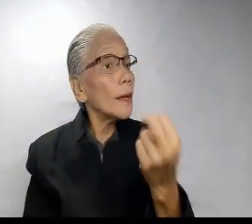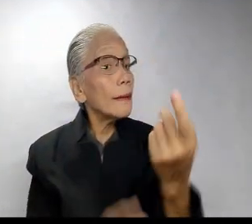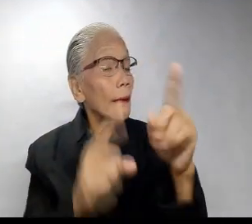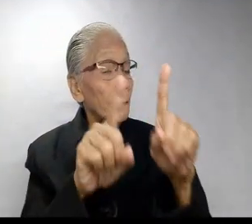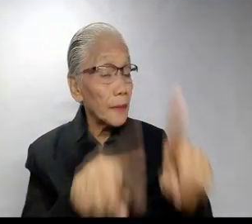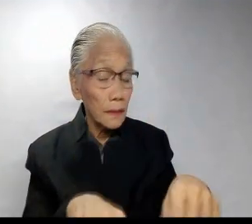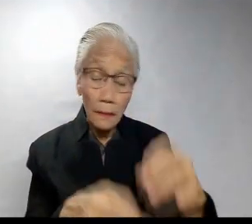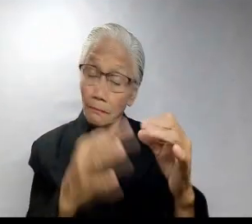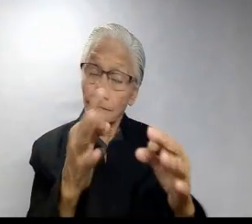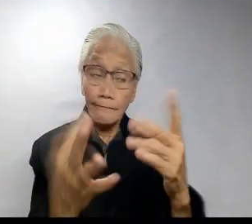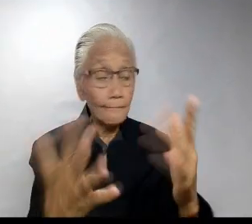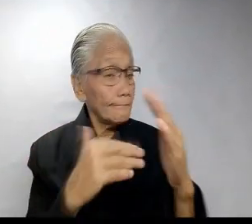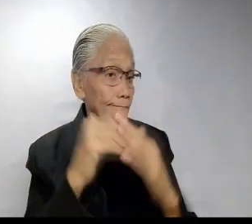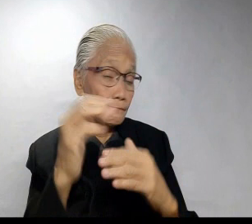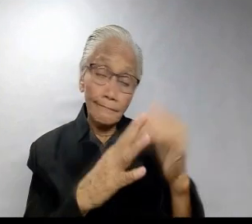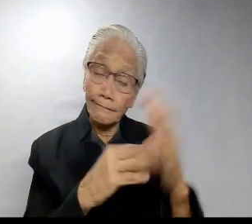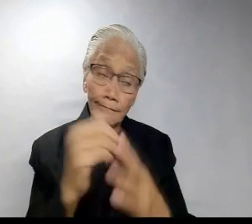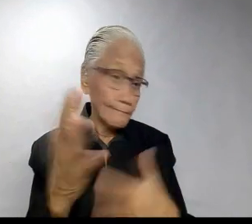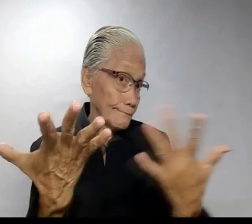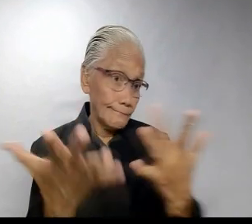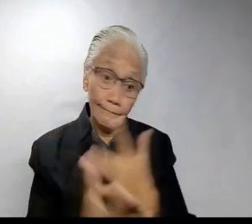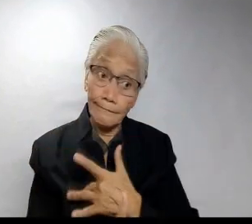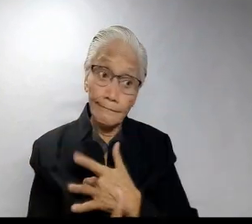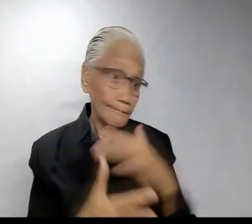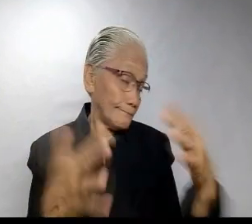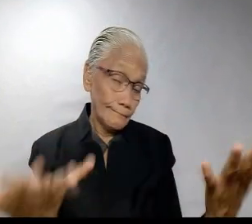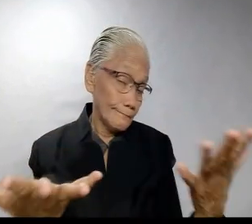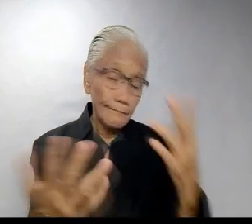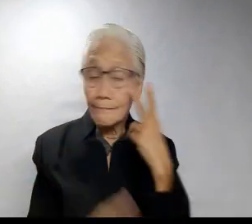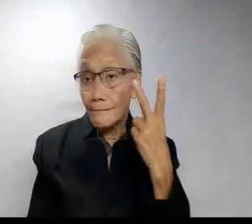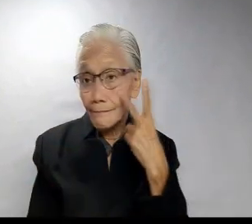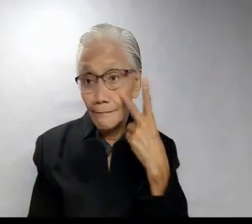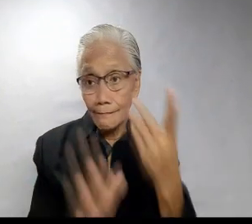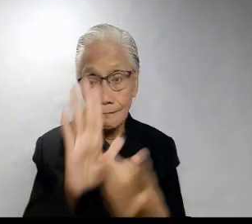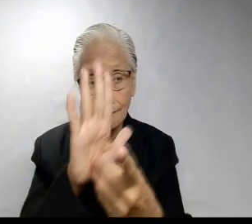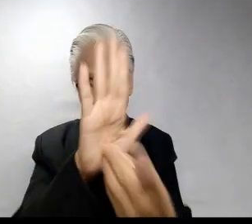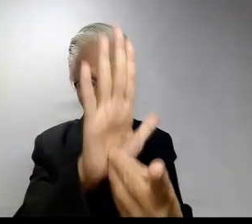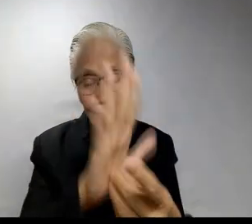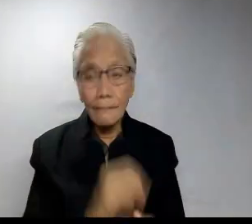Kung comfortably numb ka, kapatid, Tignan natin ang isang demonstration na ito.